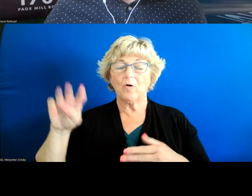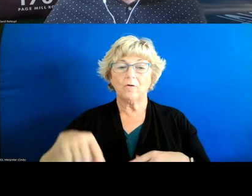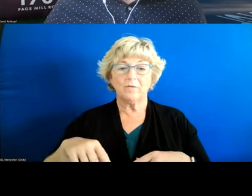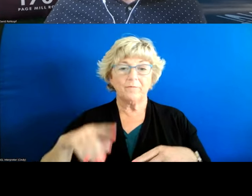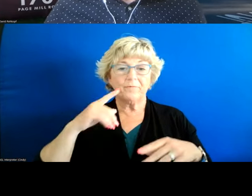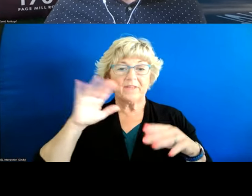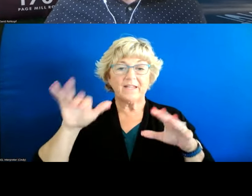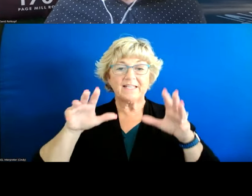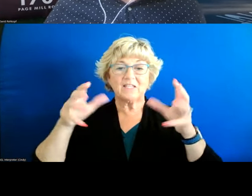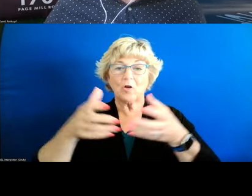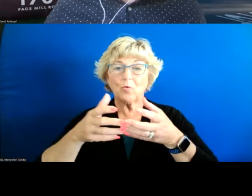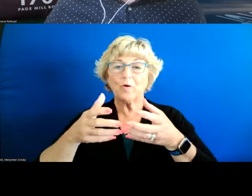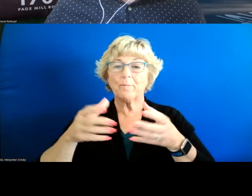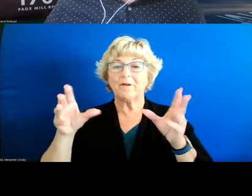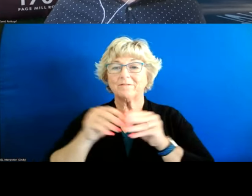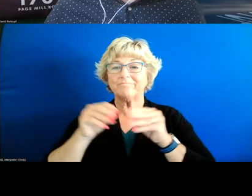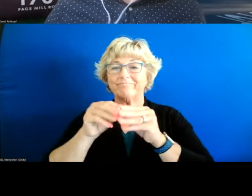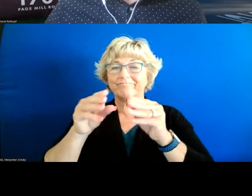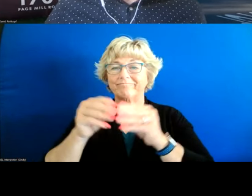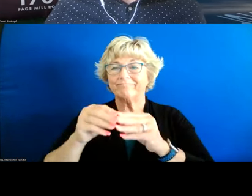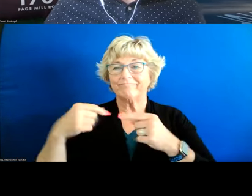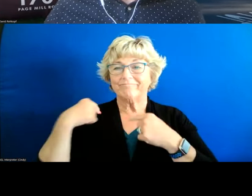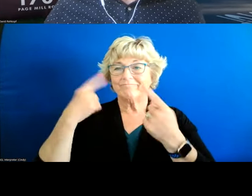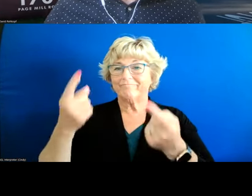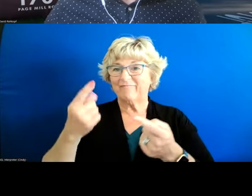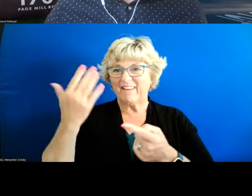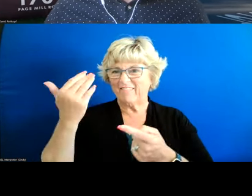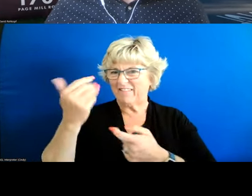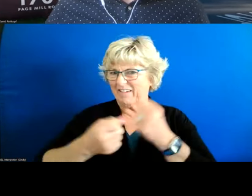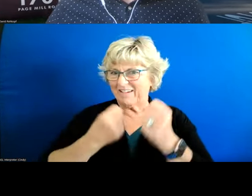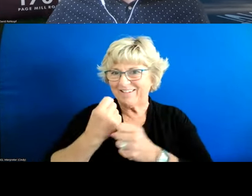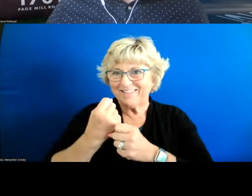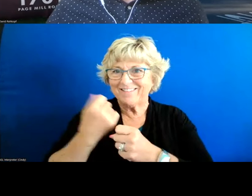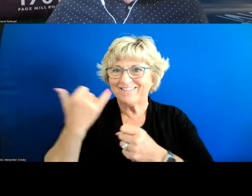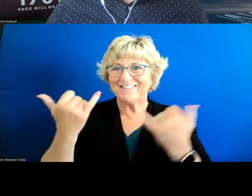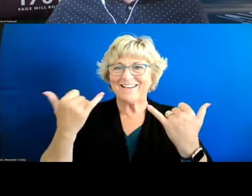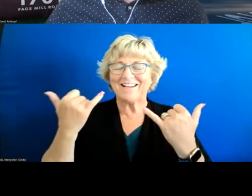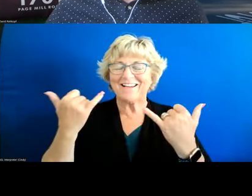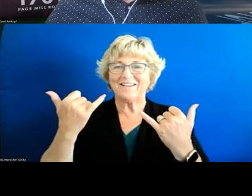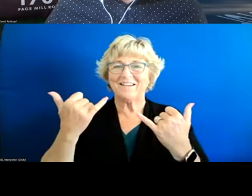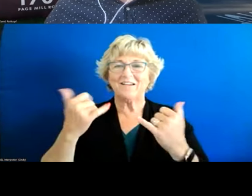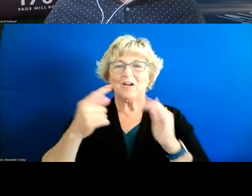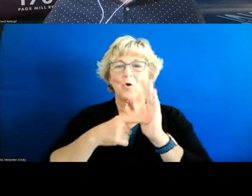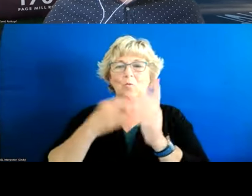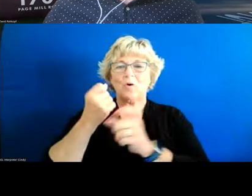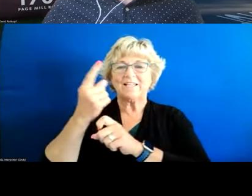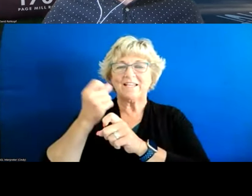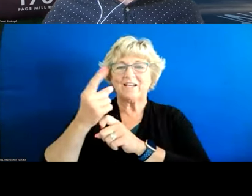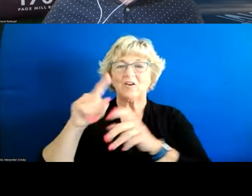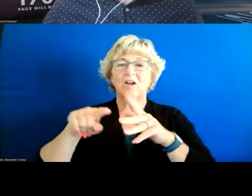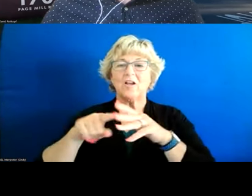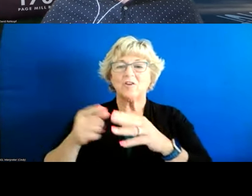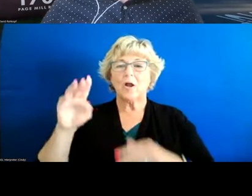group that we've been meeting together for i think 15 15 years now um uh at least once a year and it started out as a